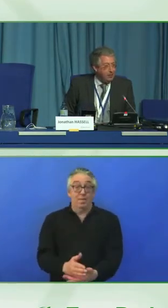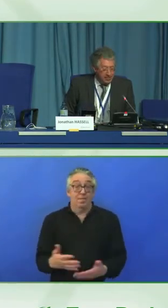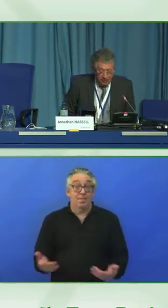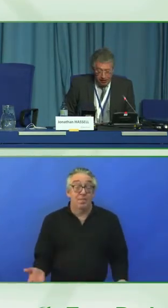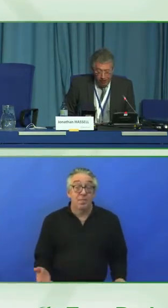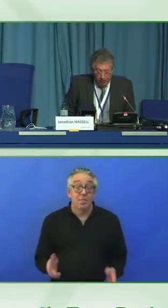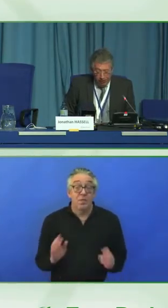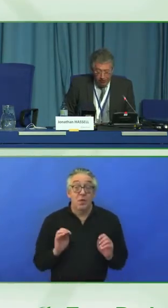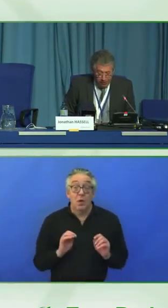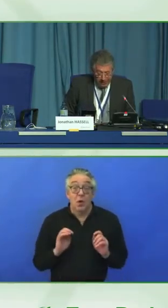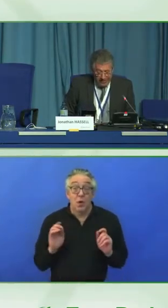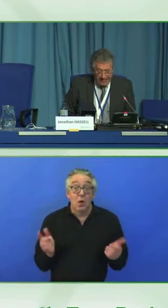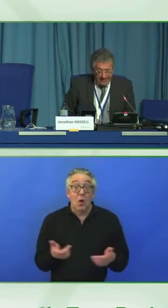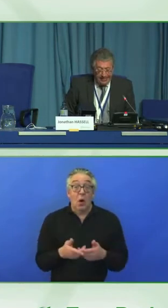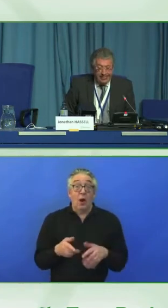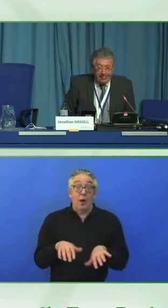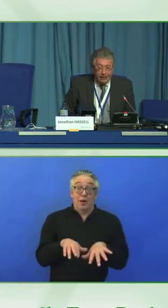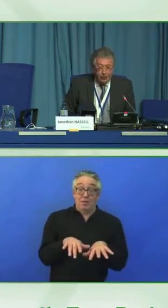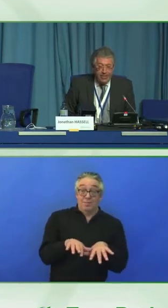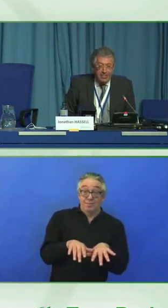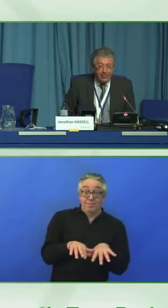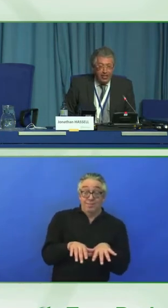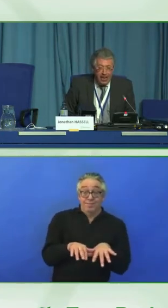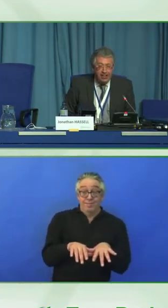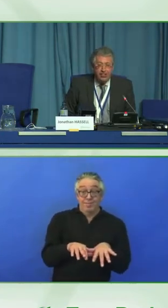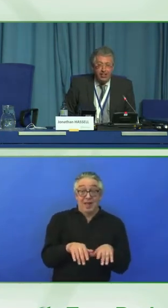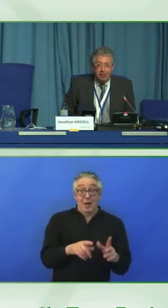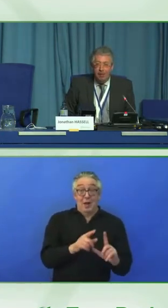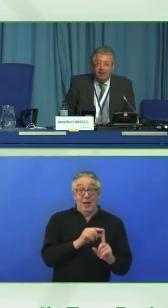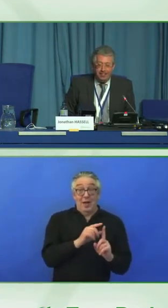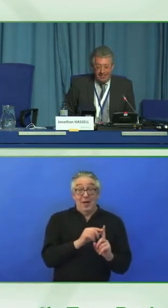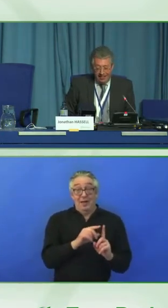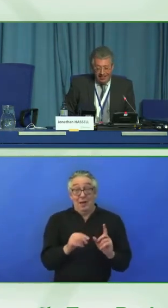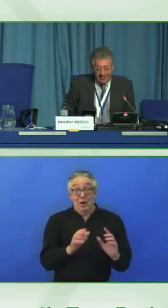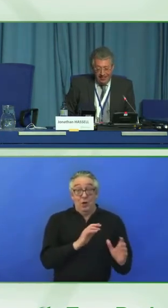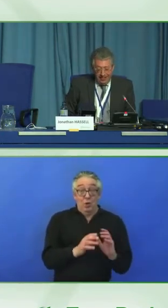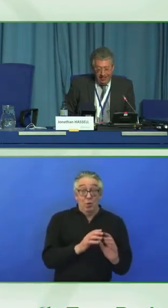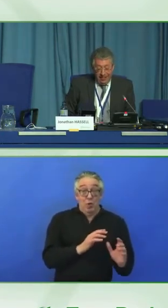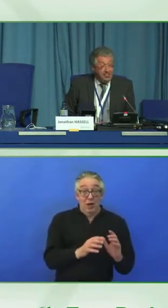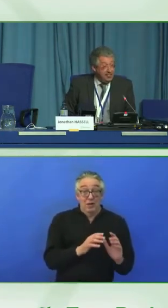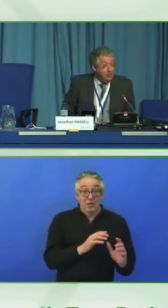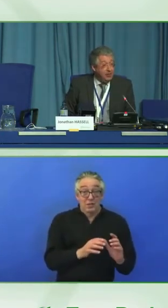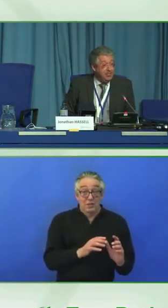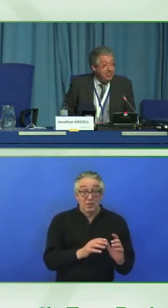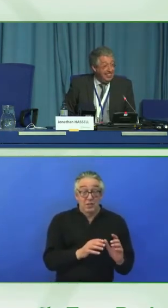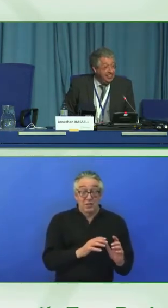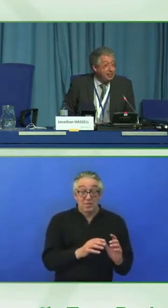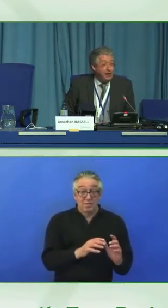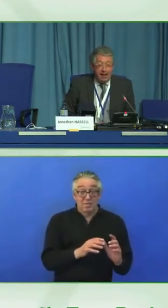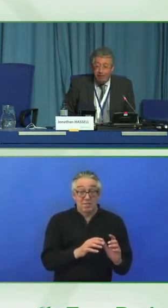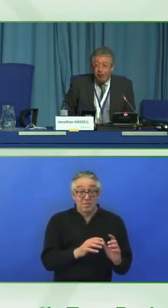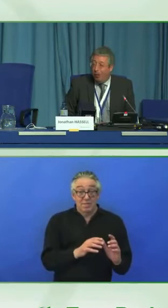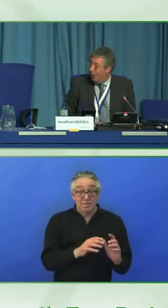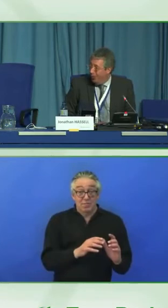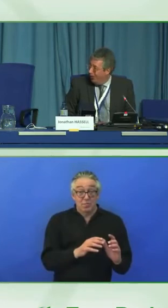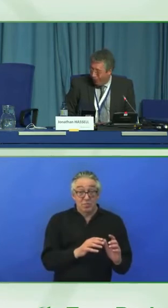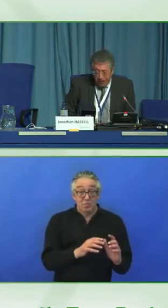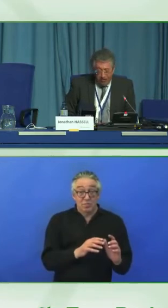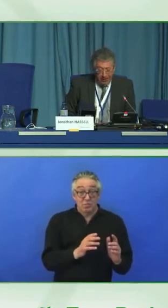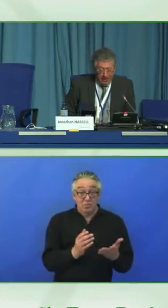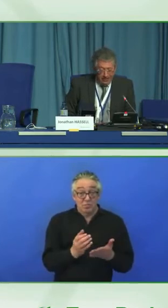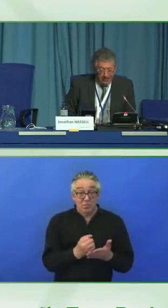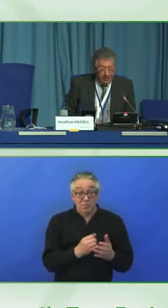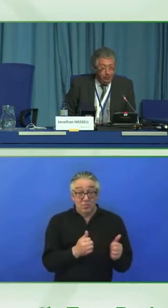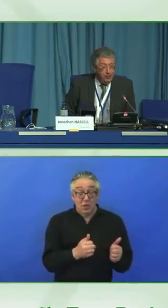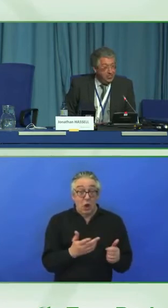against our business goals while doing it. We need a change in mindset. Accessibility is for everyone. We all